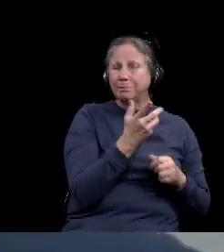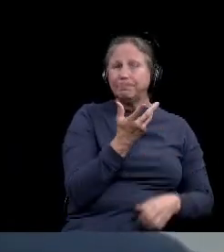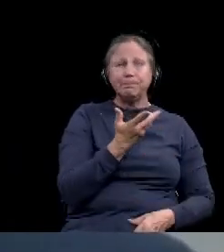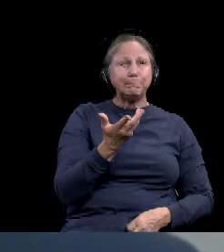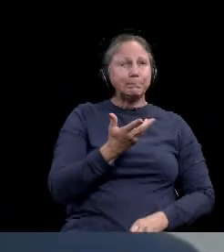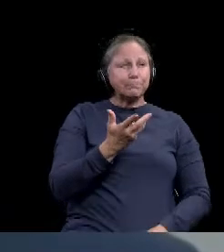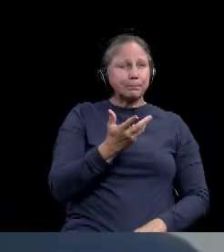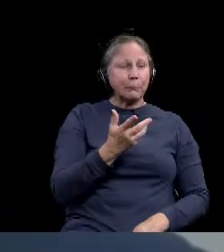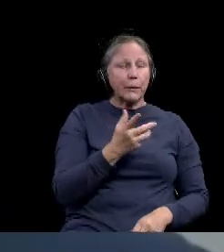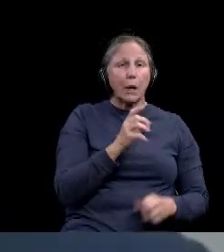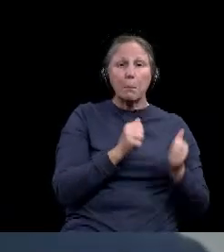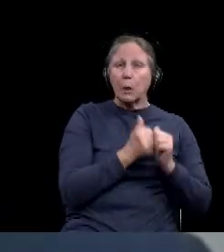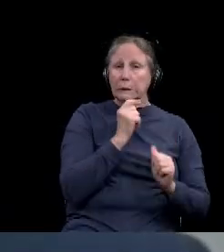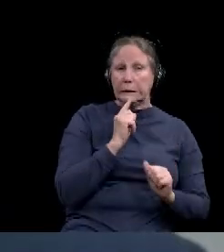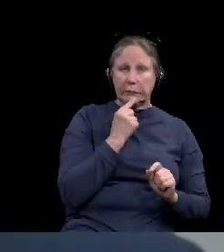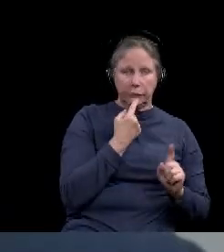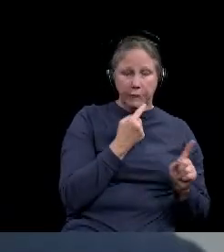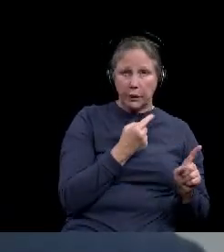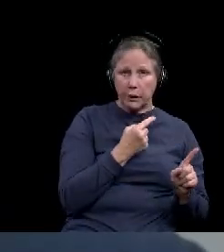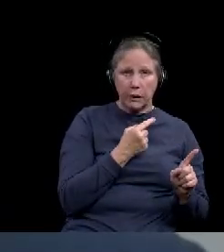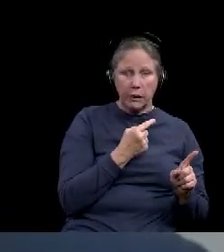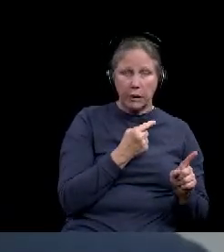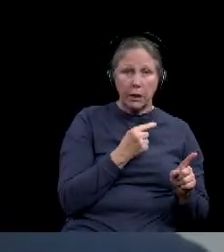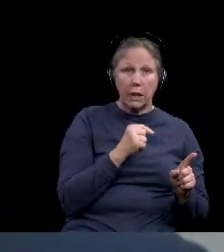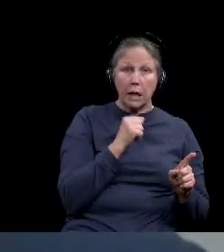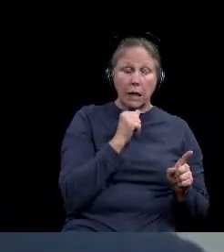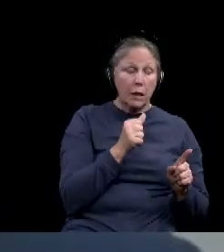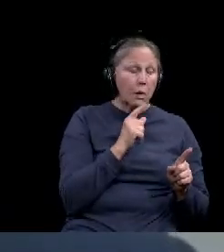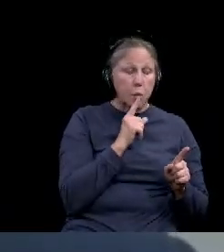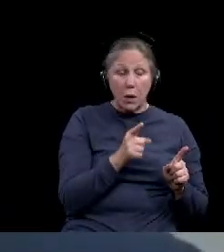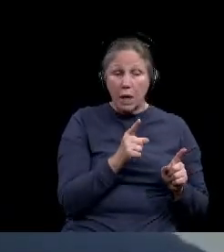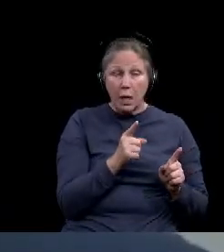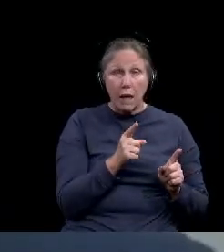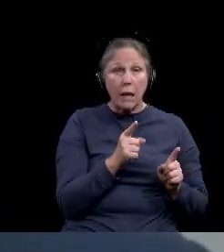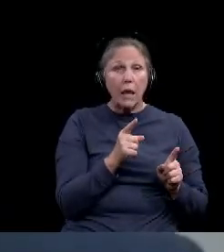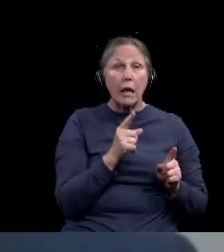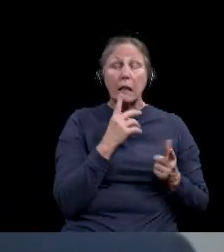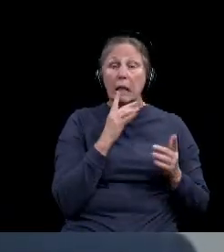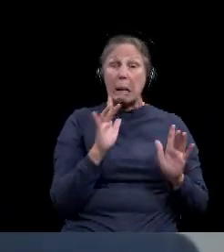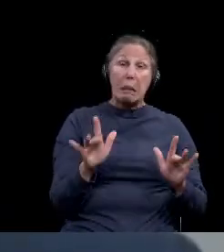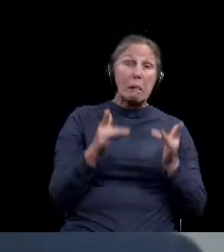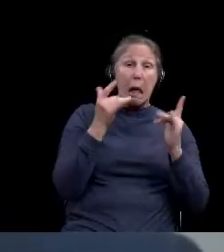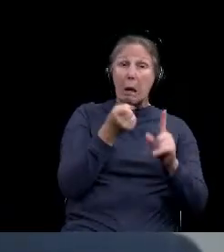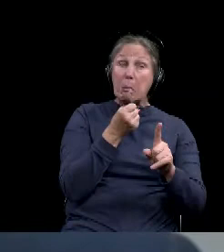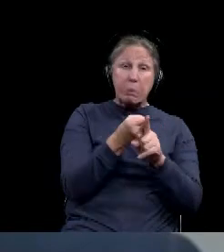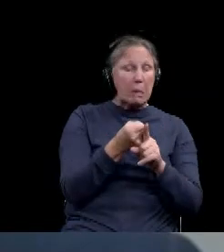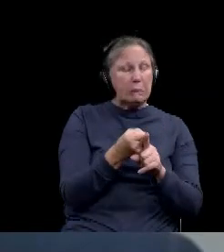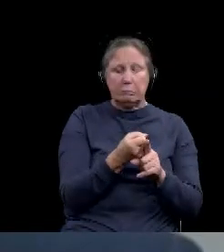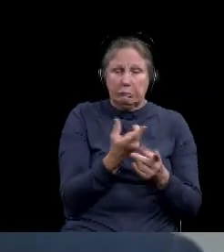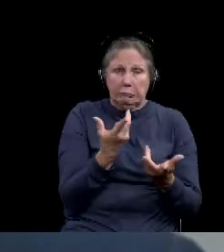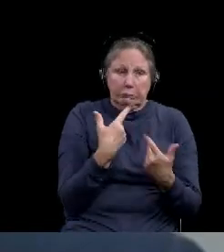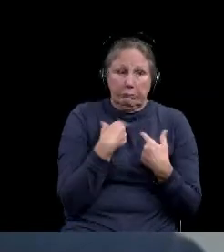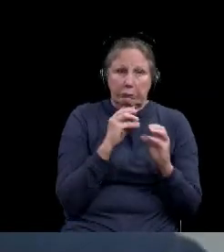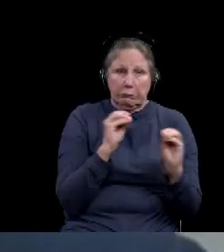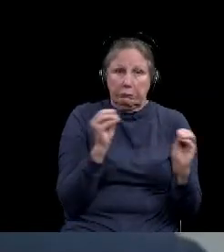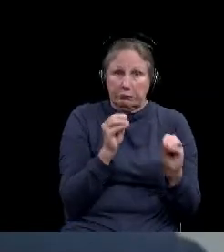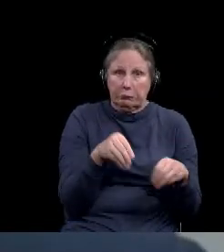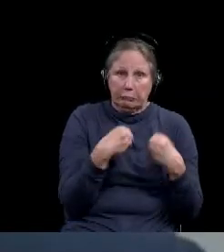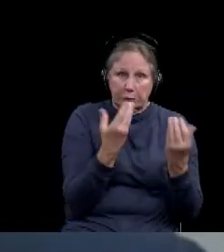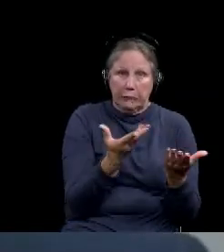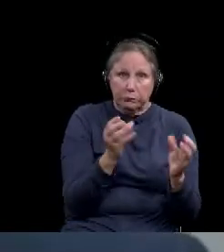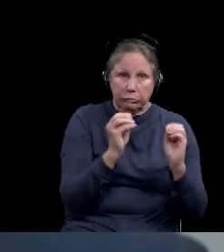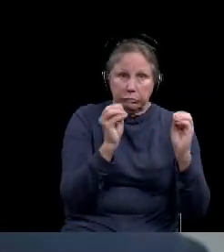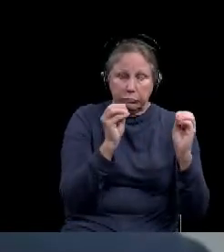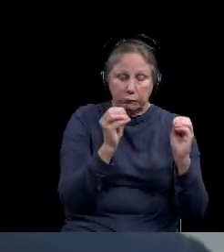say for severe cases, um, that we don't have any great treatment for mild cases of coronavirus right now. And so all of the effective treatments we